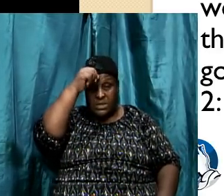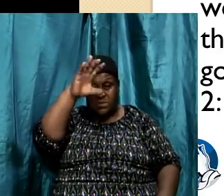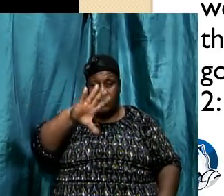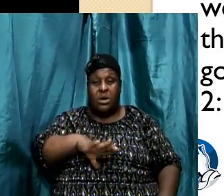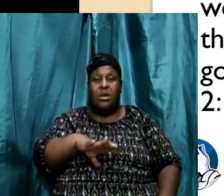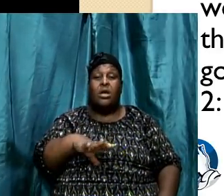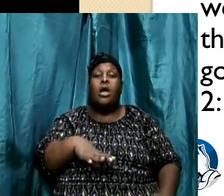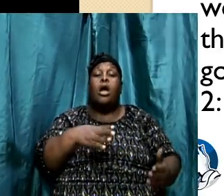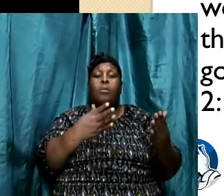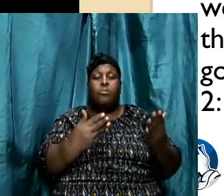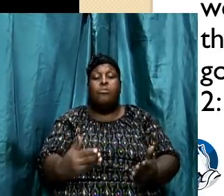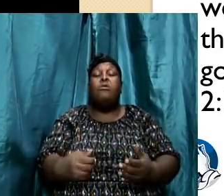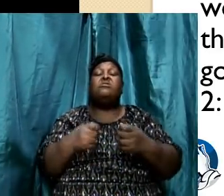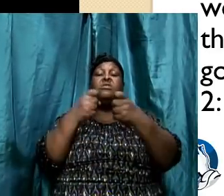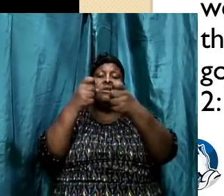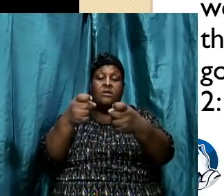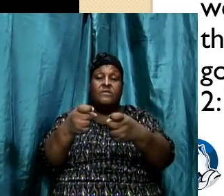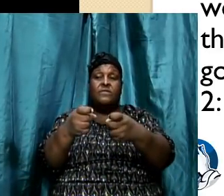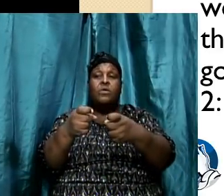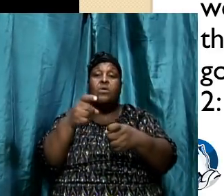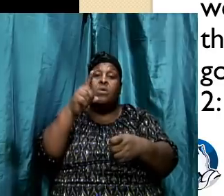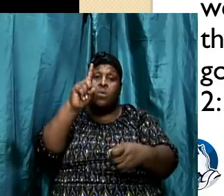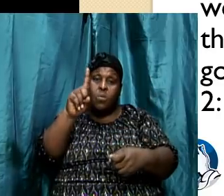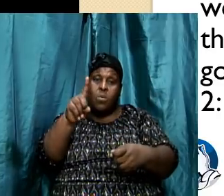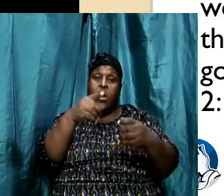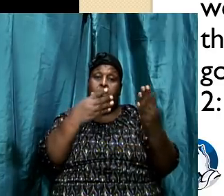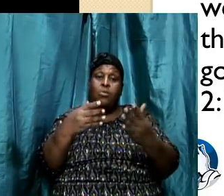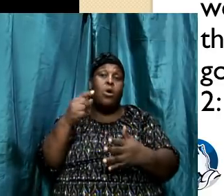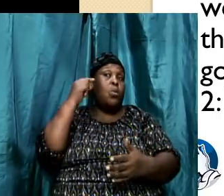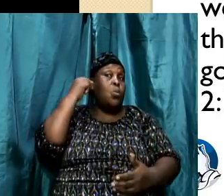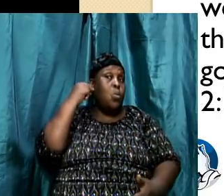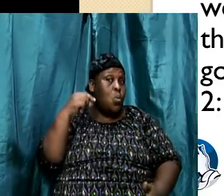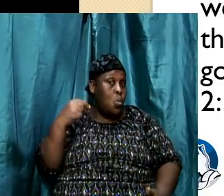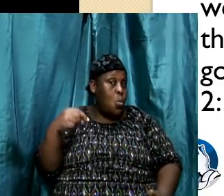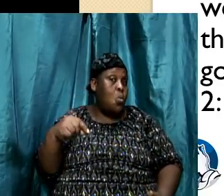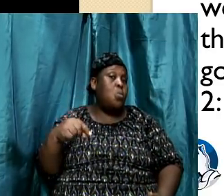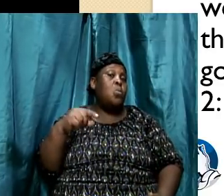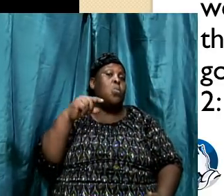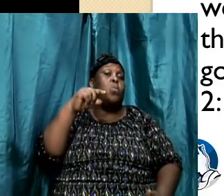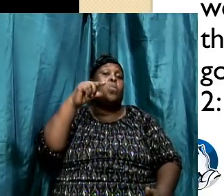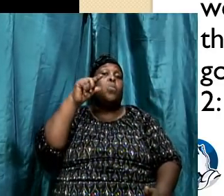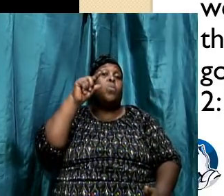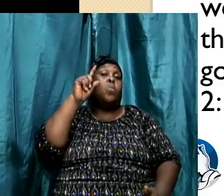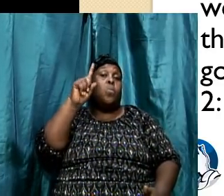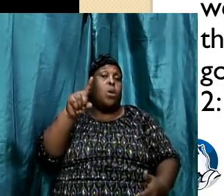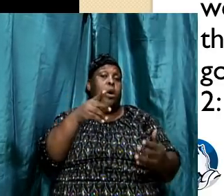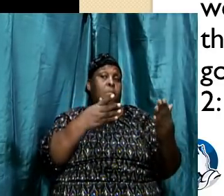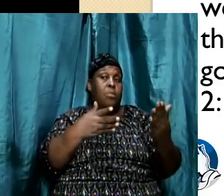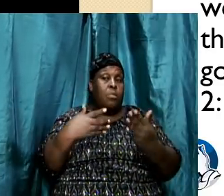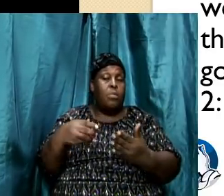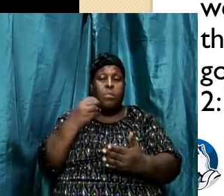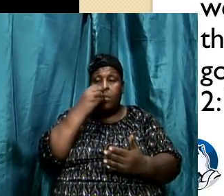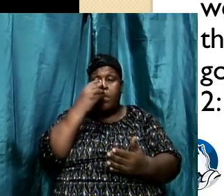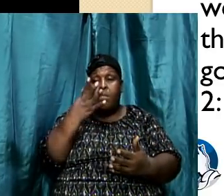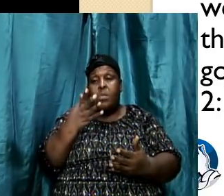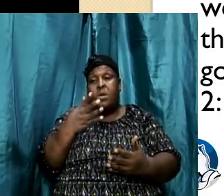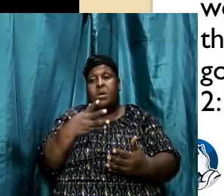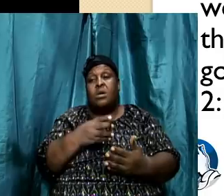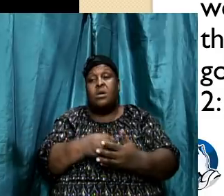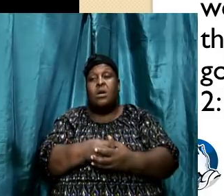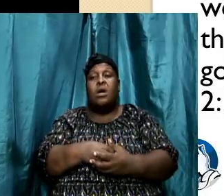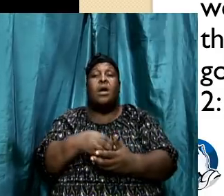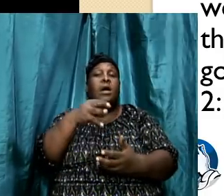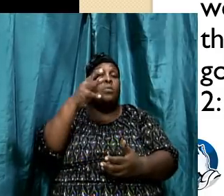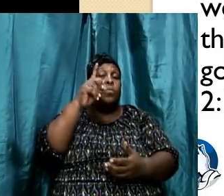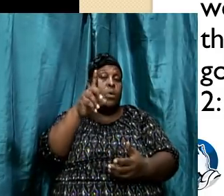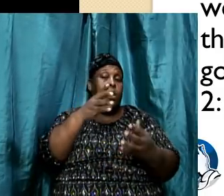wise man brought a gift. One brought gold, one brought frankincense, and one brought myrrh. But